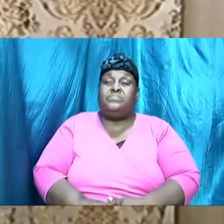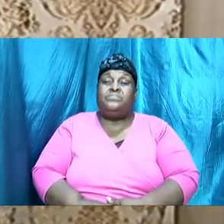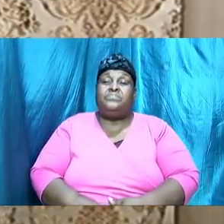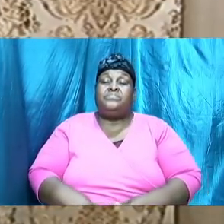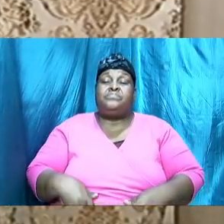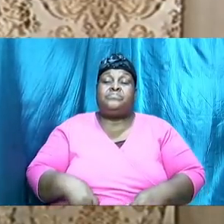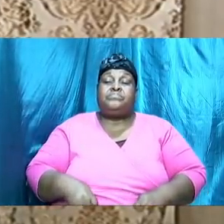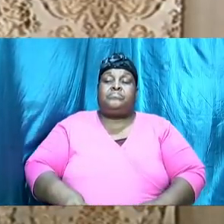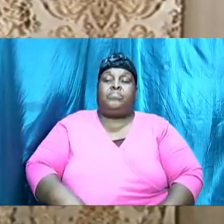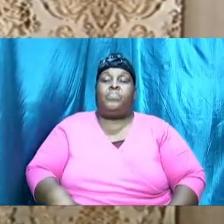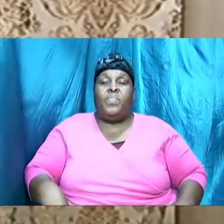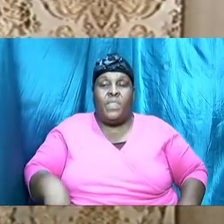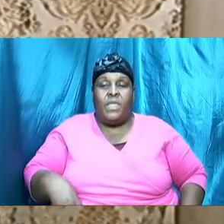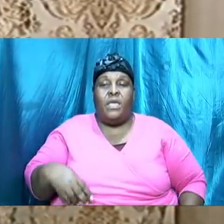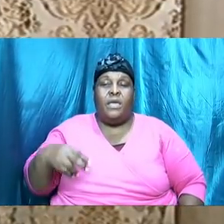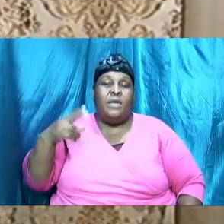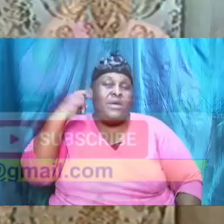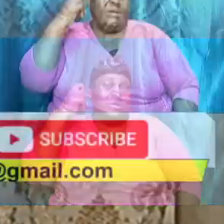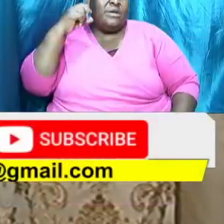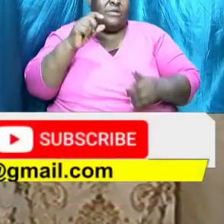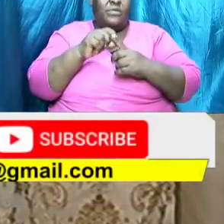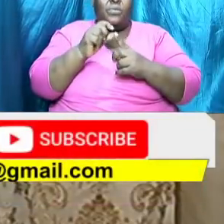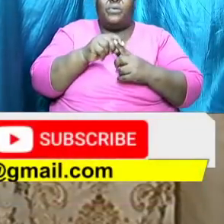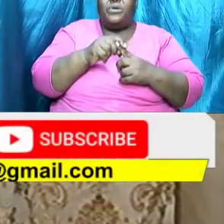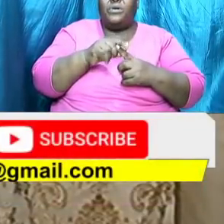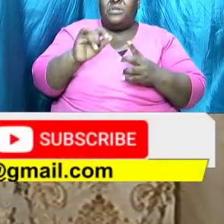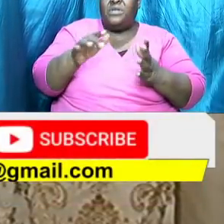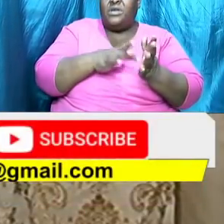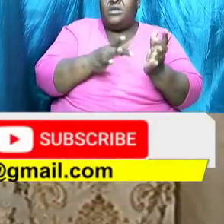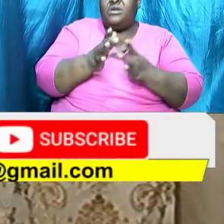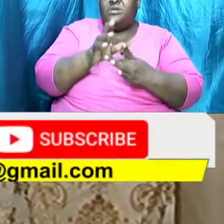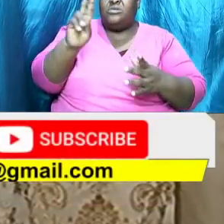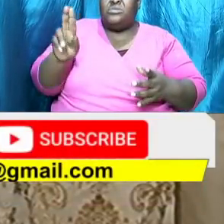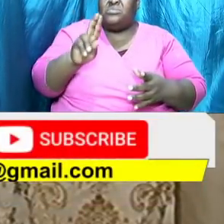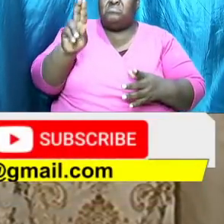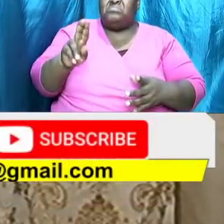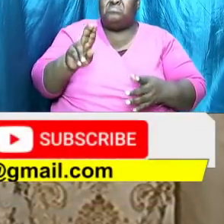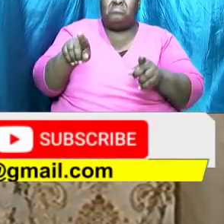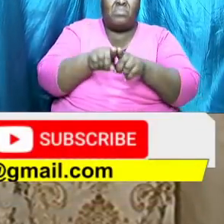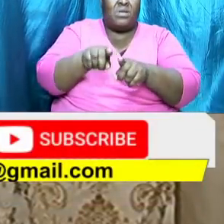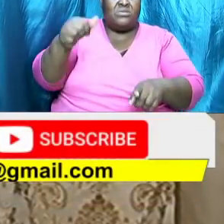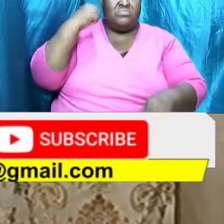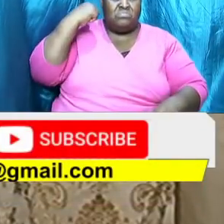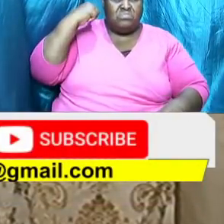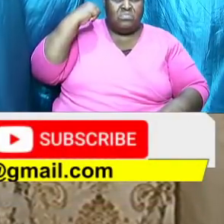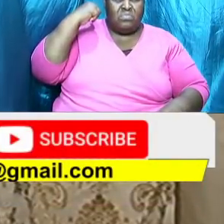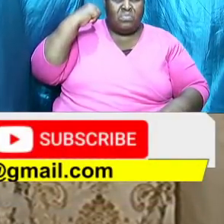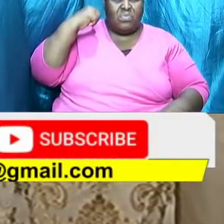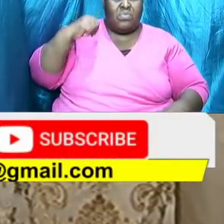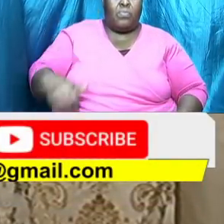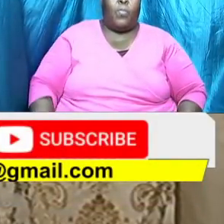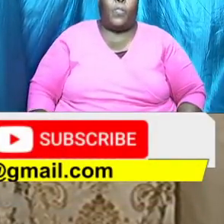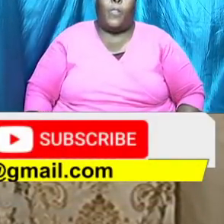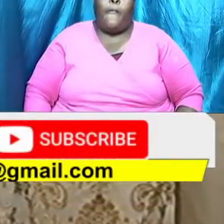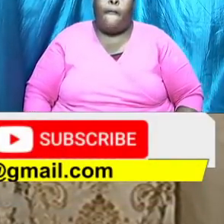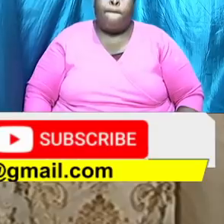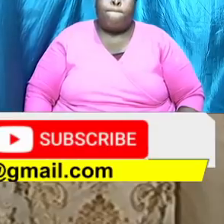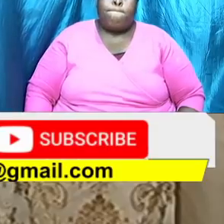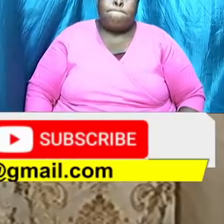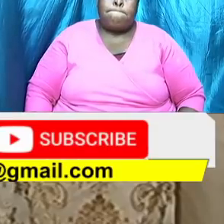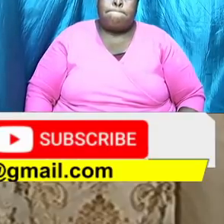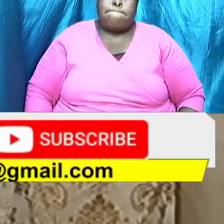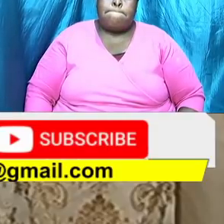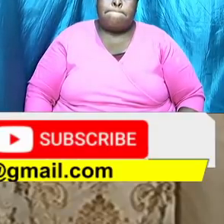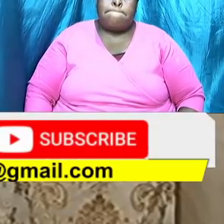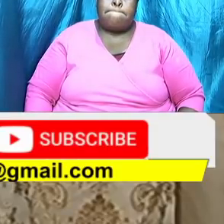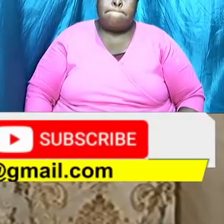and so here the word that Jesus used as a rebuke so to speak to